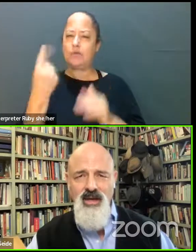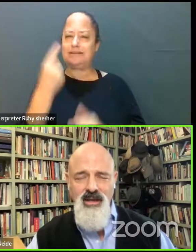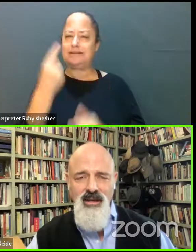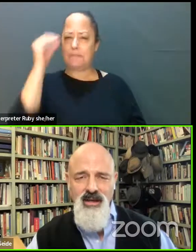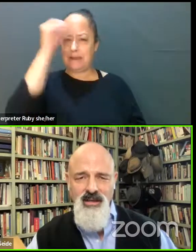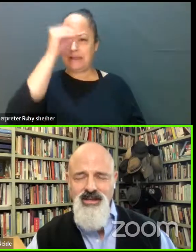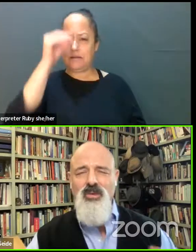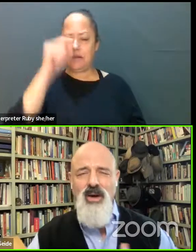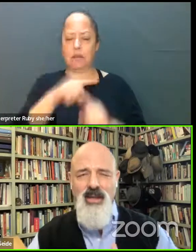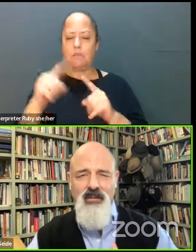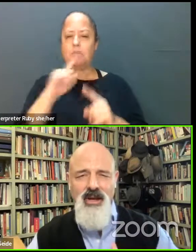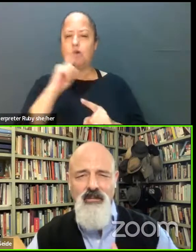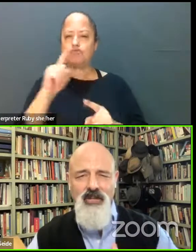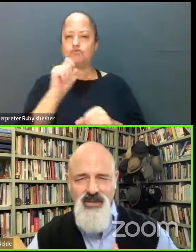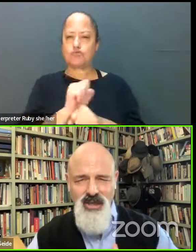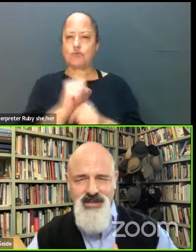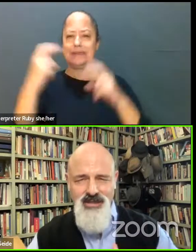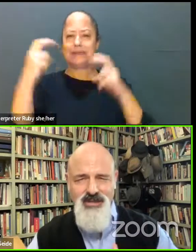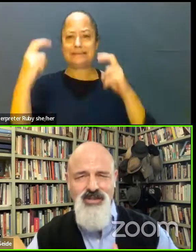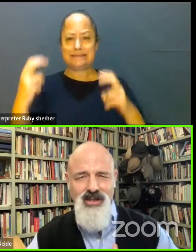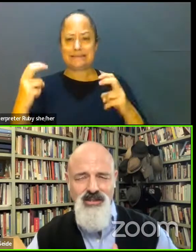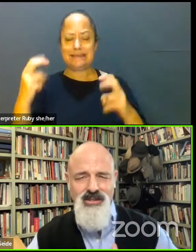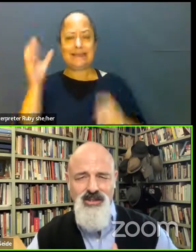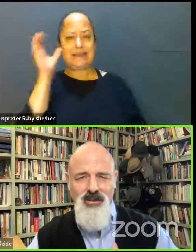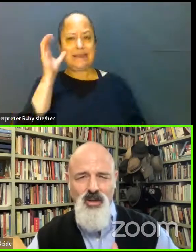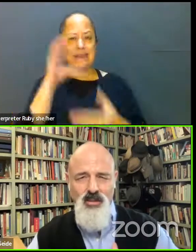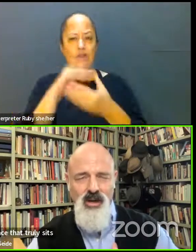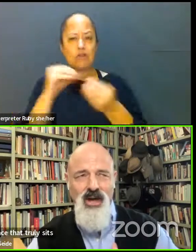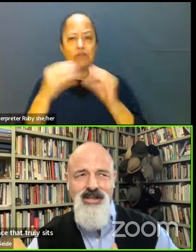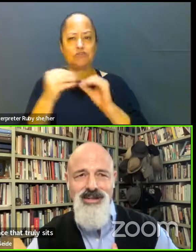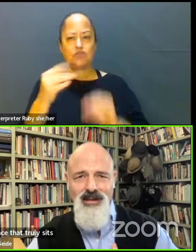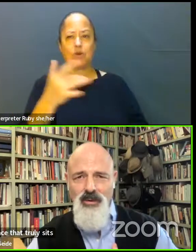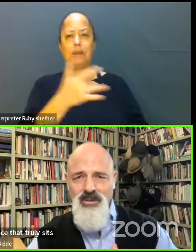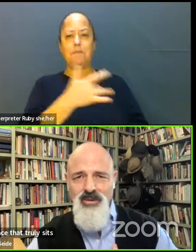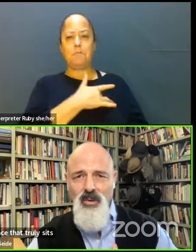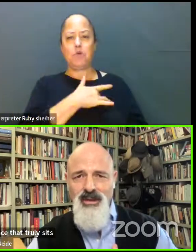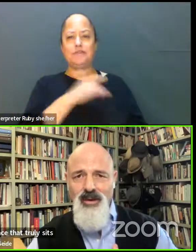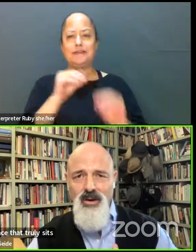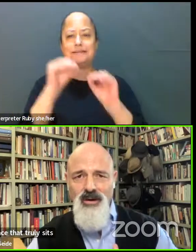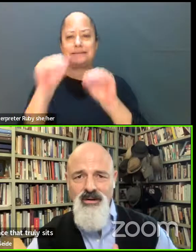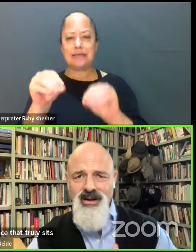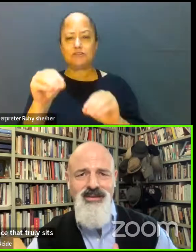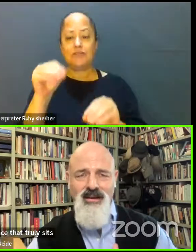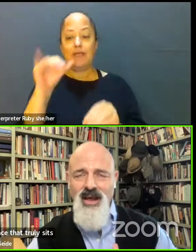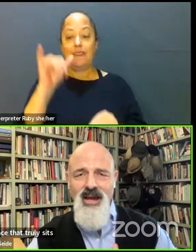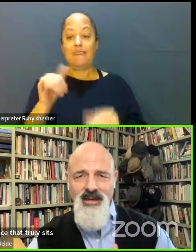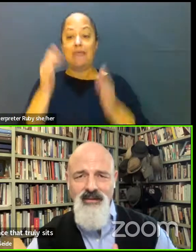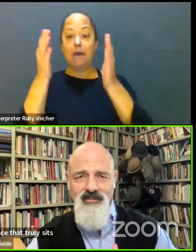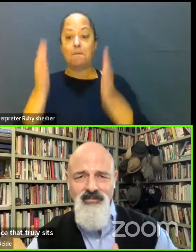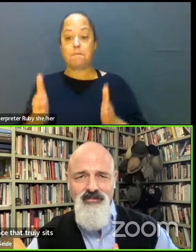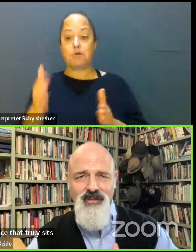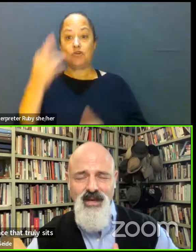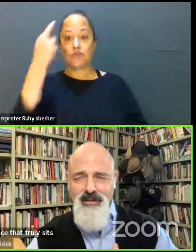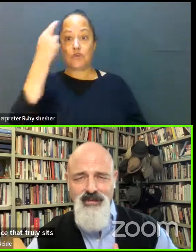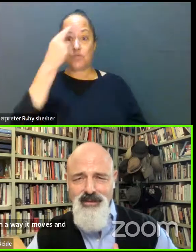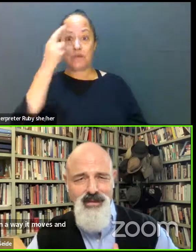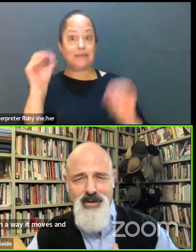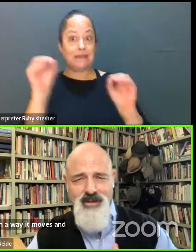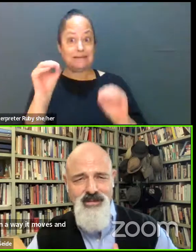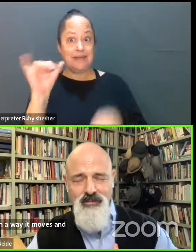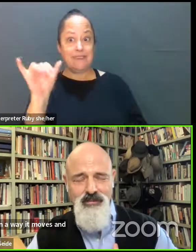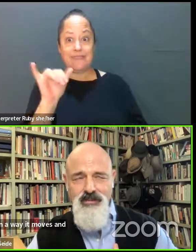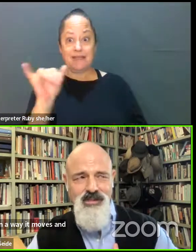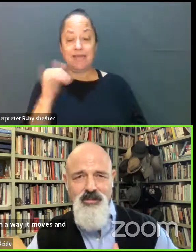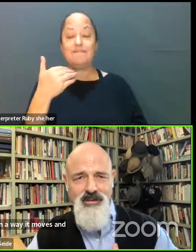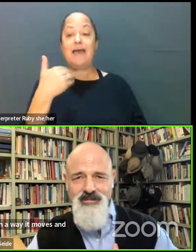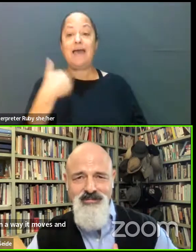hear their story in such a way that it really moves us and touches us. We realize that that person who we think we're nothing like, and I've had this